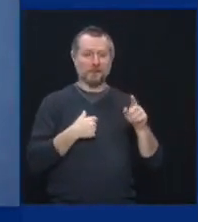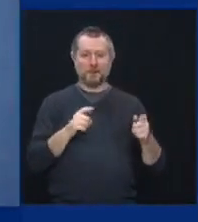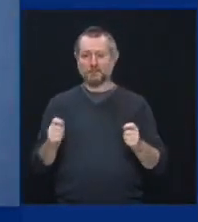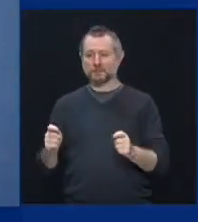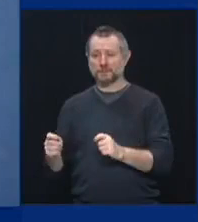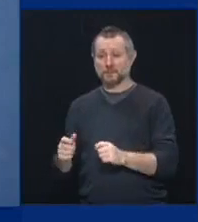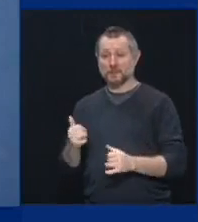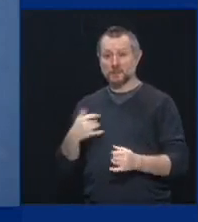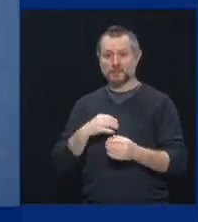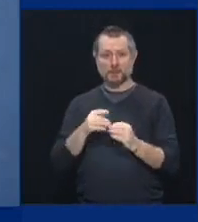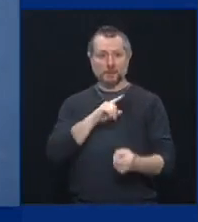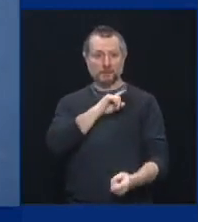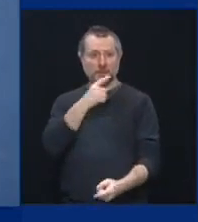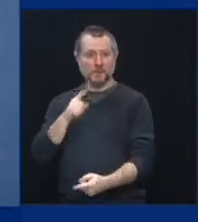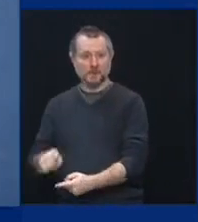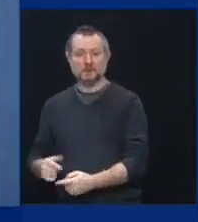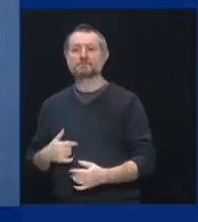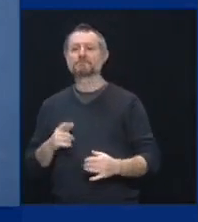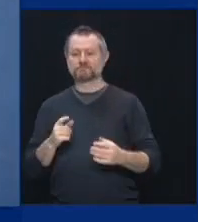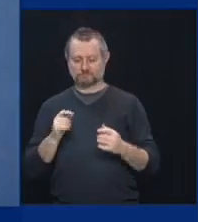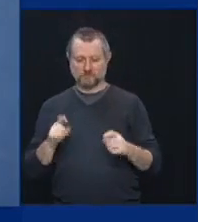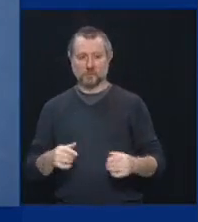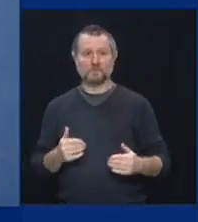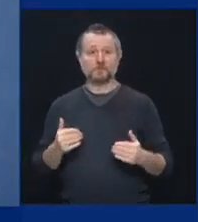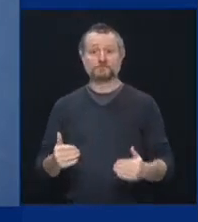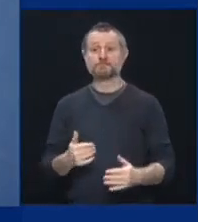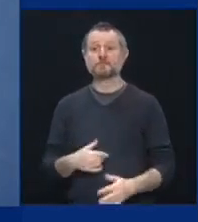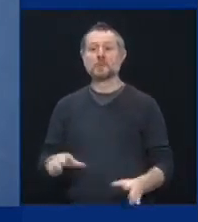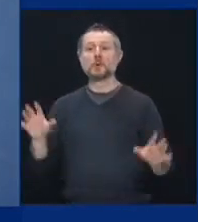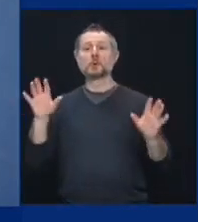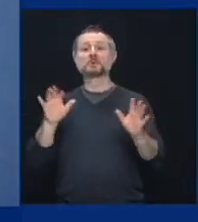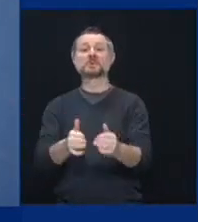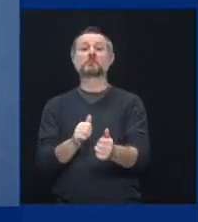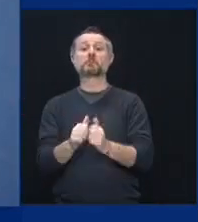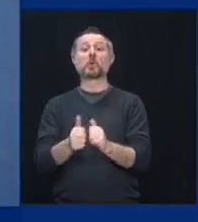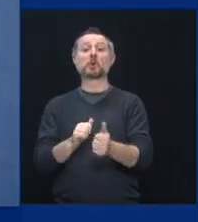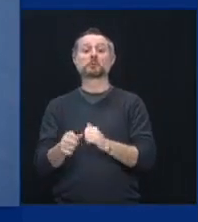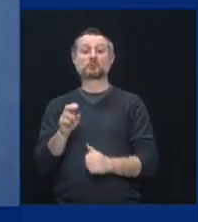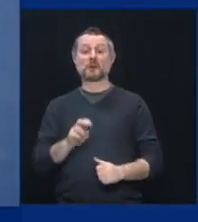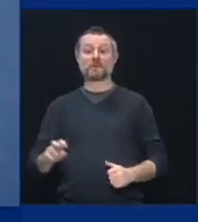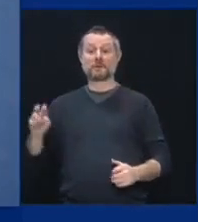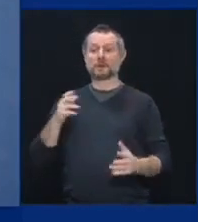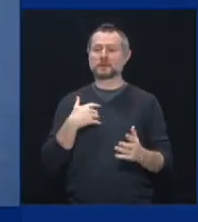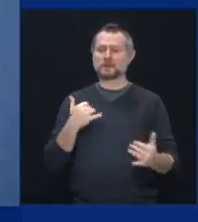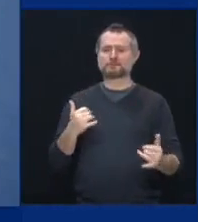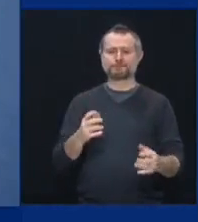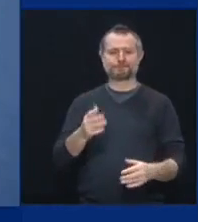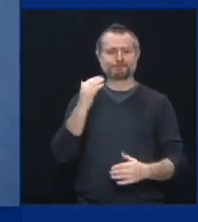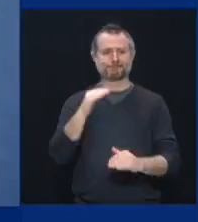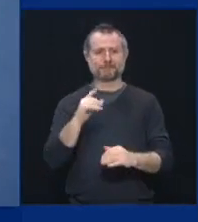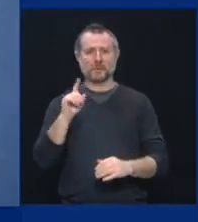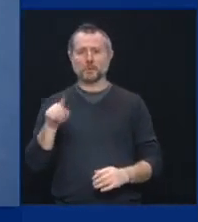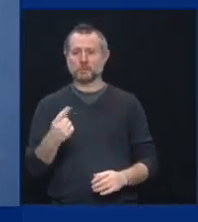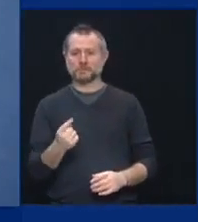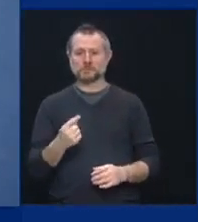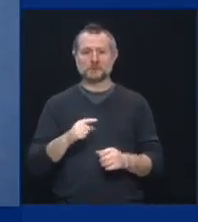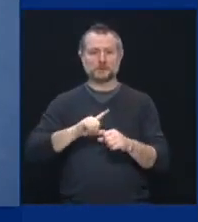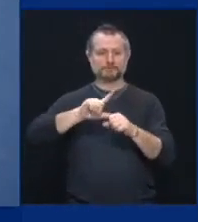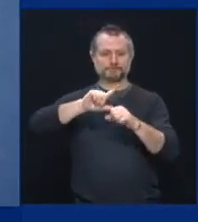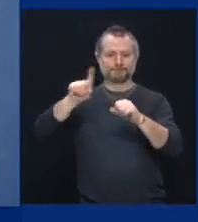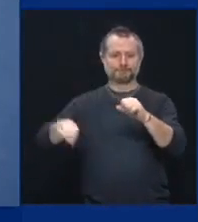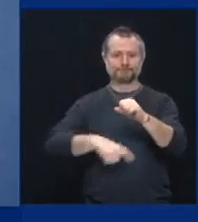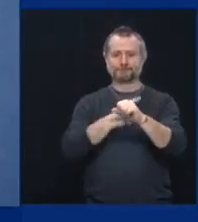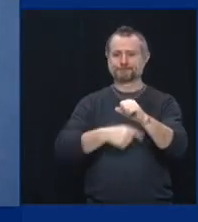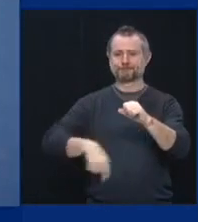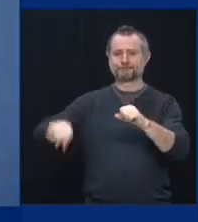forward. Sports travel. Currently, travel for sports is limited to contiguous counties and regions. Starting